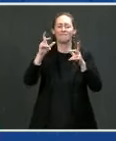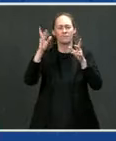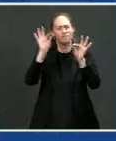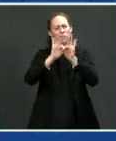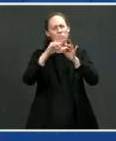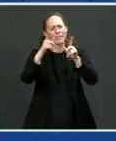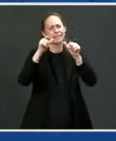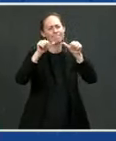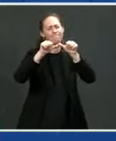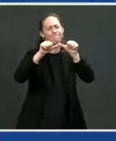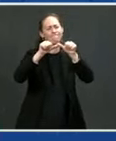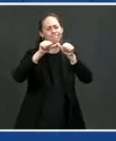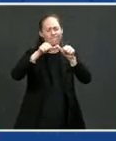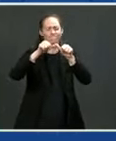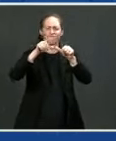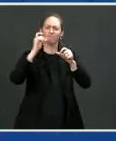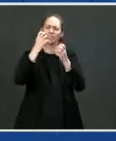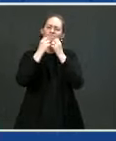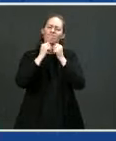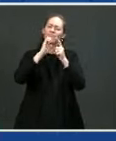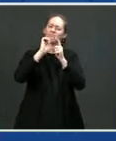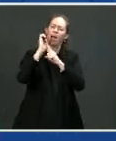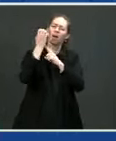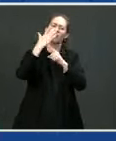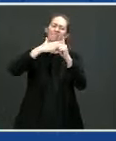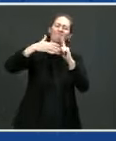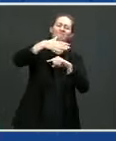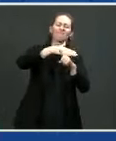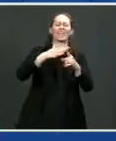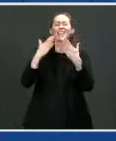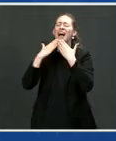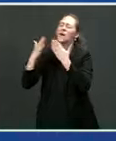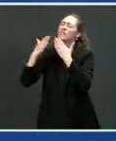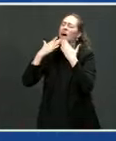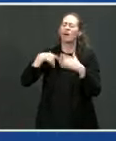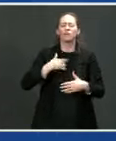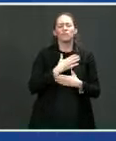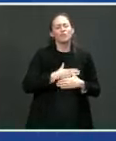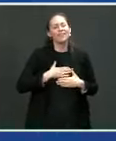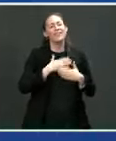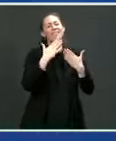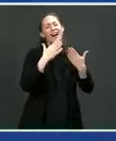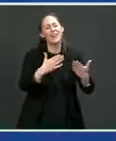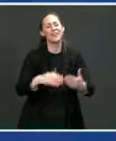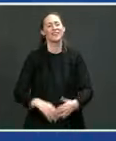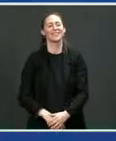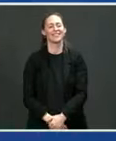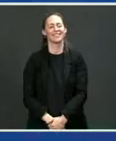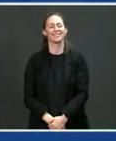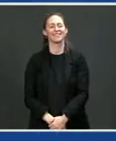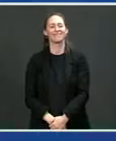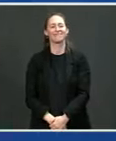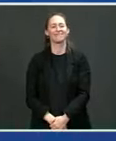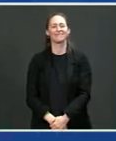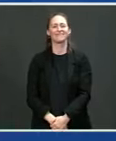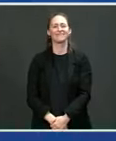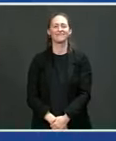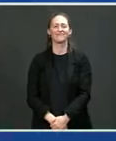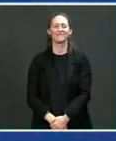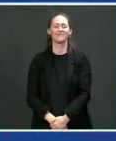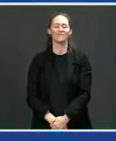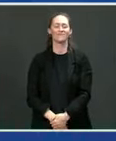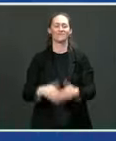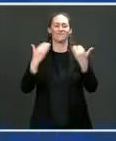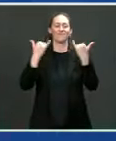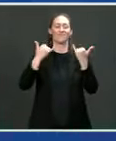Oh, I believe it. Well, thank you. Appreciate it very much. Thank Thank you, Brian. And thank you, Mercedes. That was great. And so, sir, now we're going to move on to the last